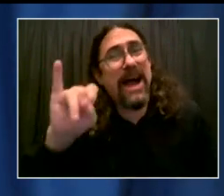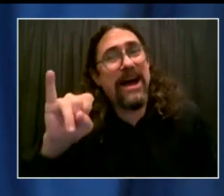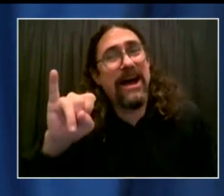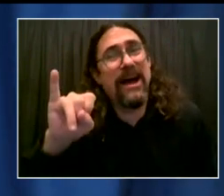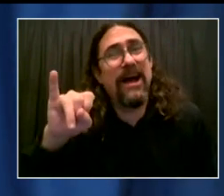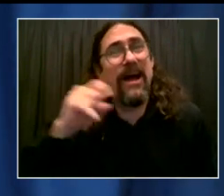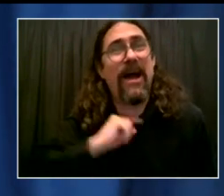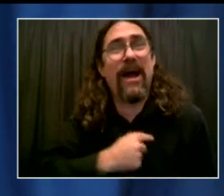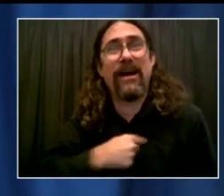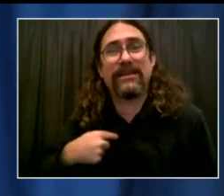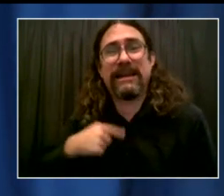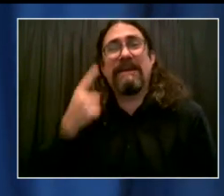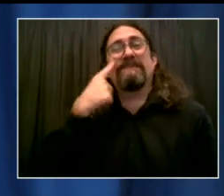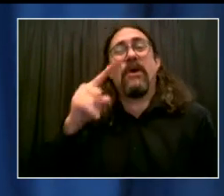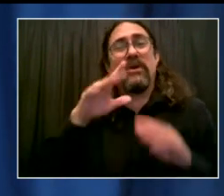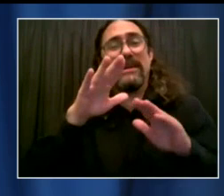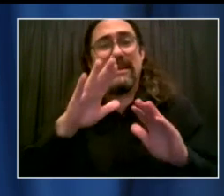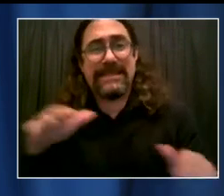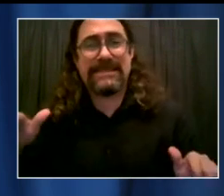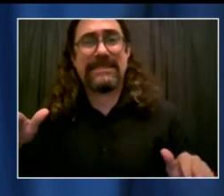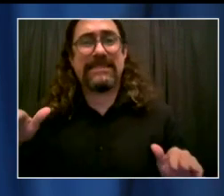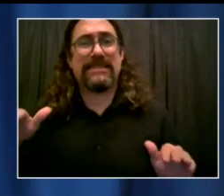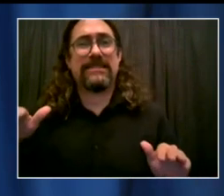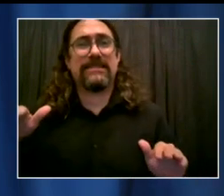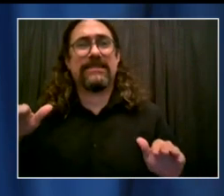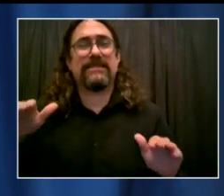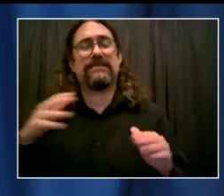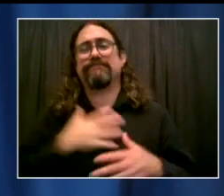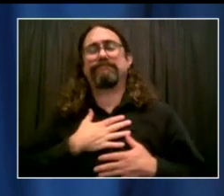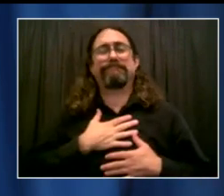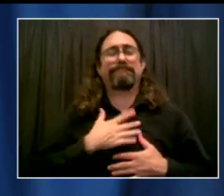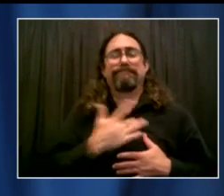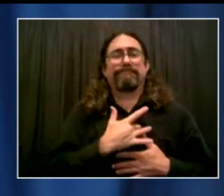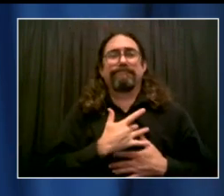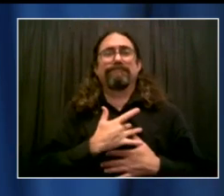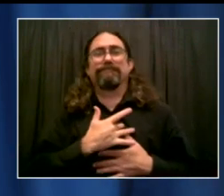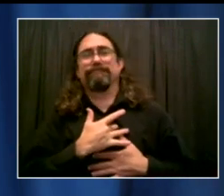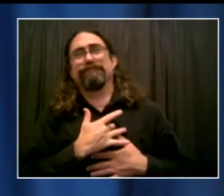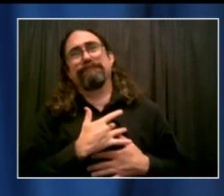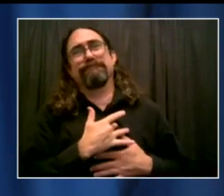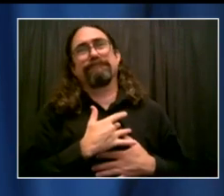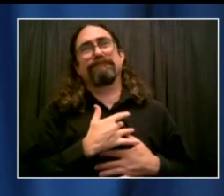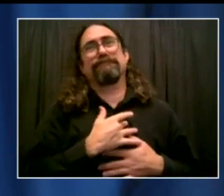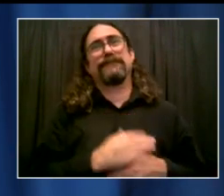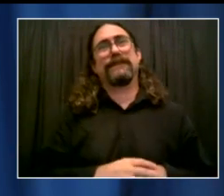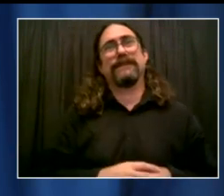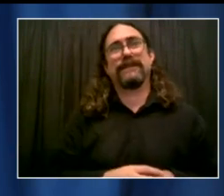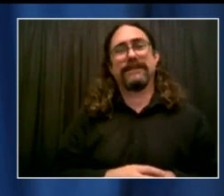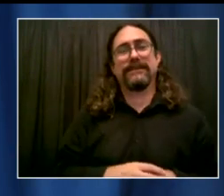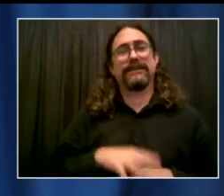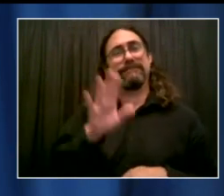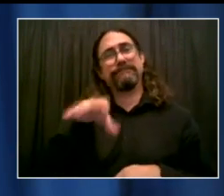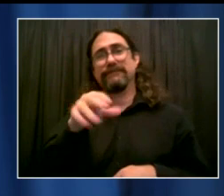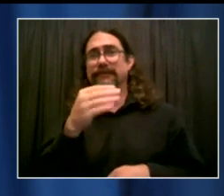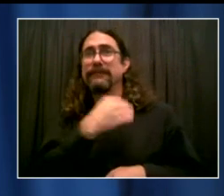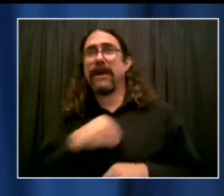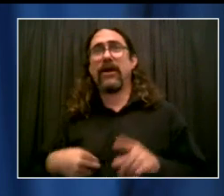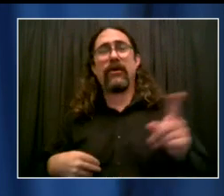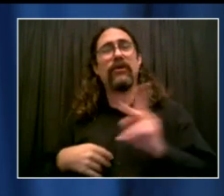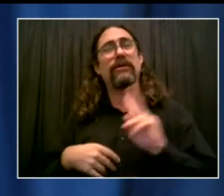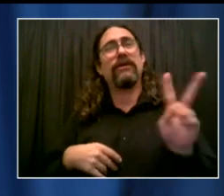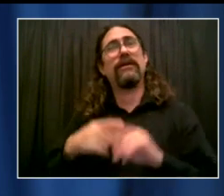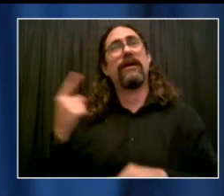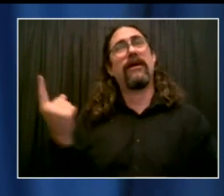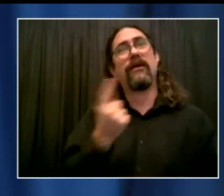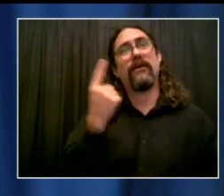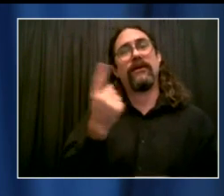to tell the people of Staten Island how literal that was. I sat across from you in Leiden and